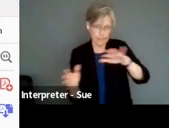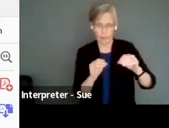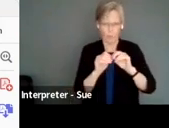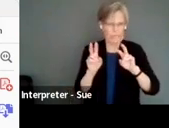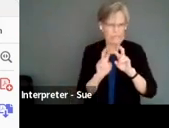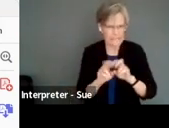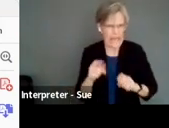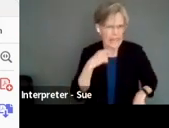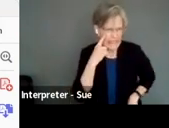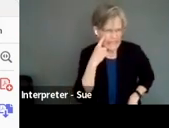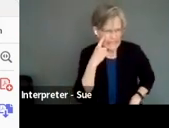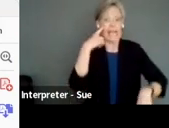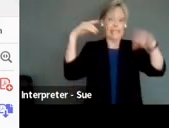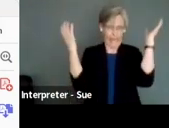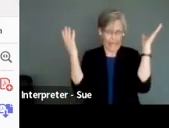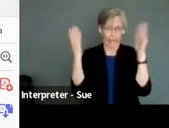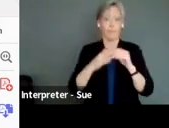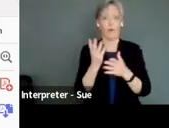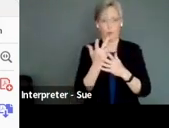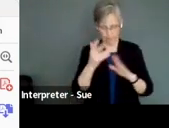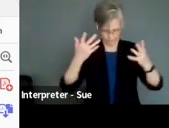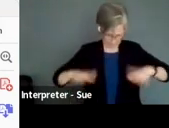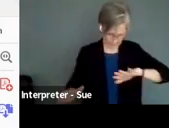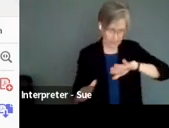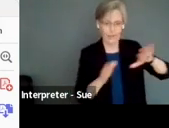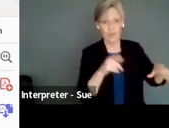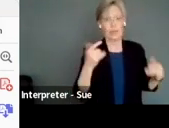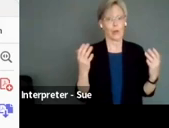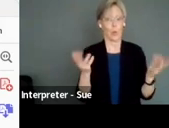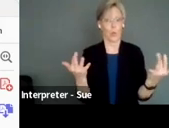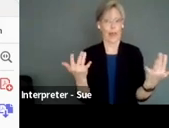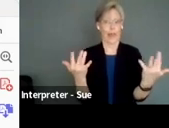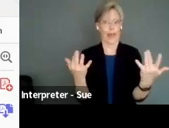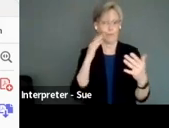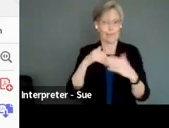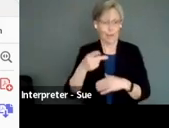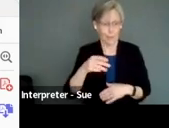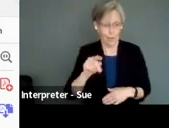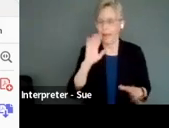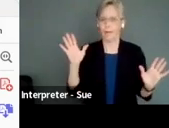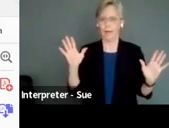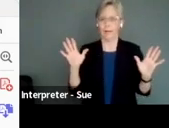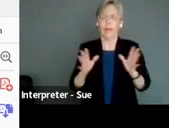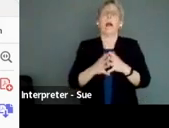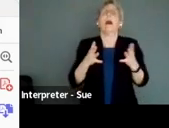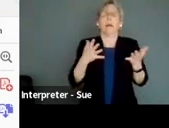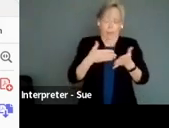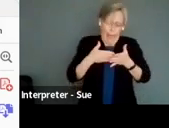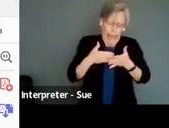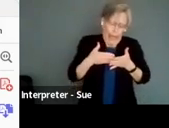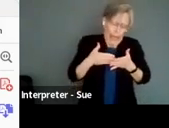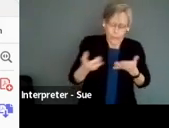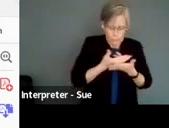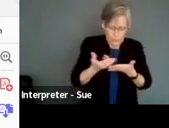I think it's yes into part three. Okay, so this is the part you've all been waiting for. There are millions of free resources available to you.